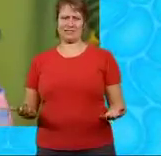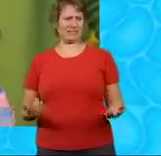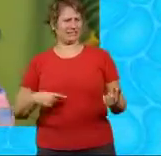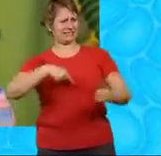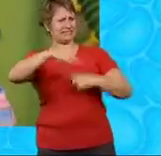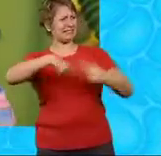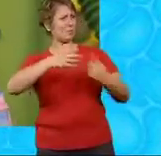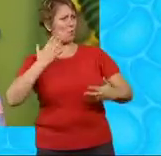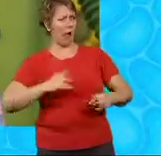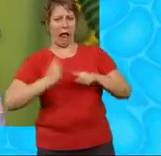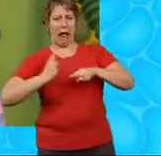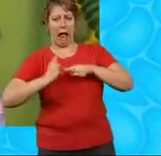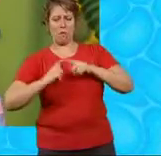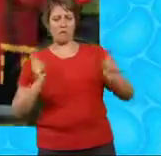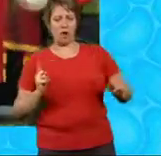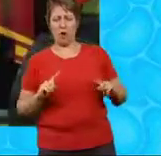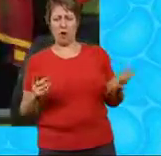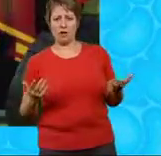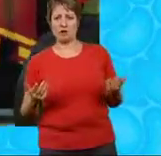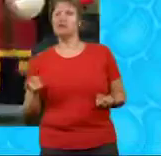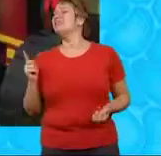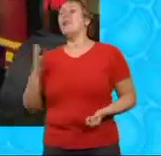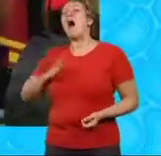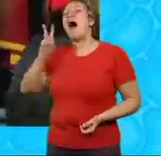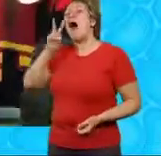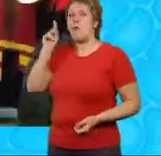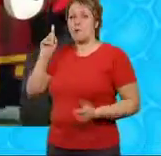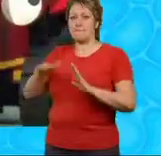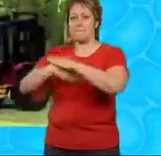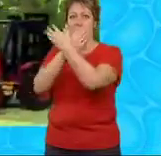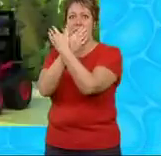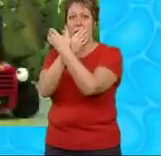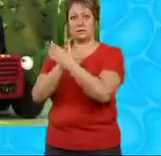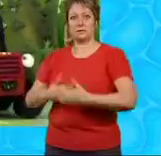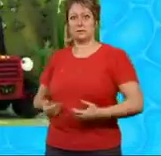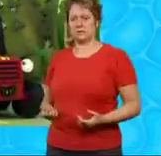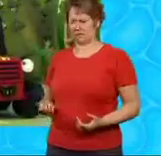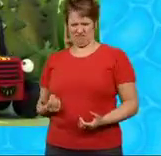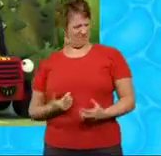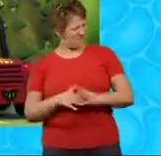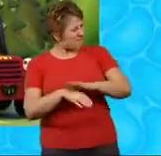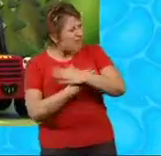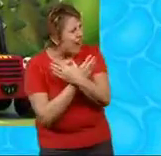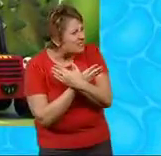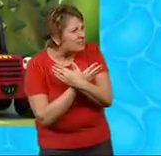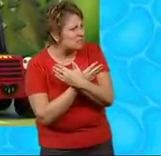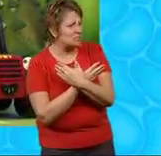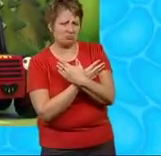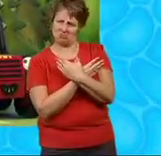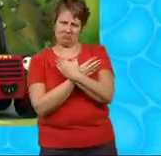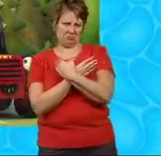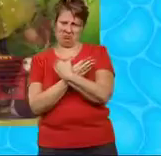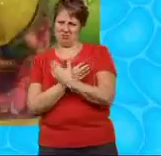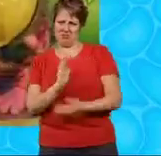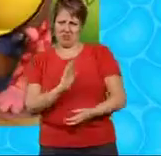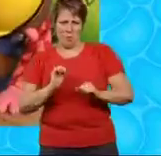What's Dizzy in such a rush for? She wants to see the bats at the watermill A bit early to see bats They only come out